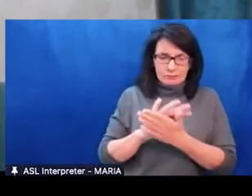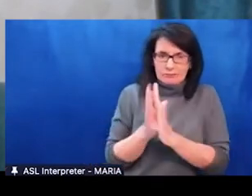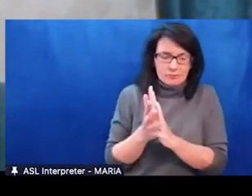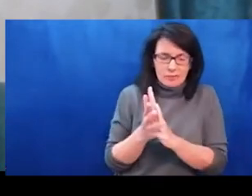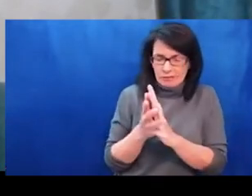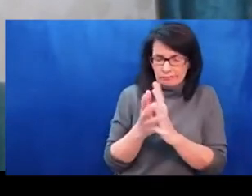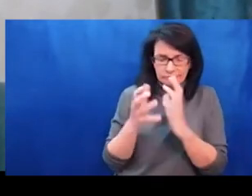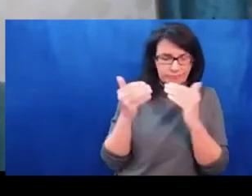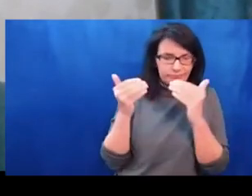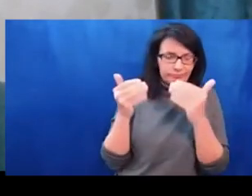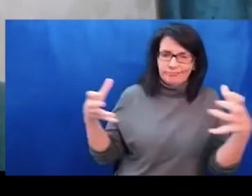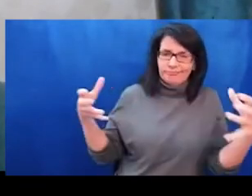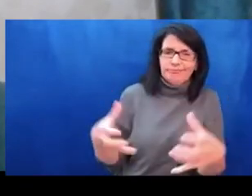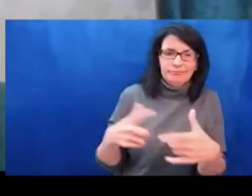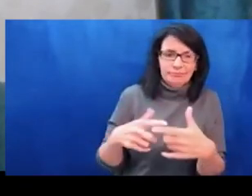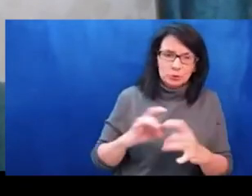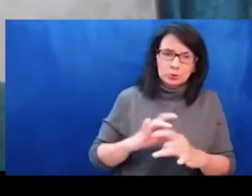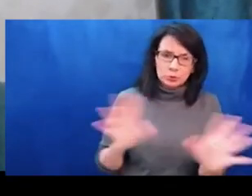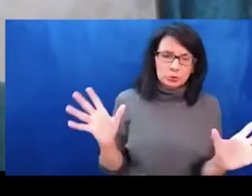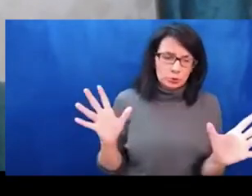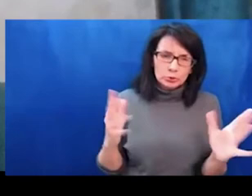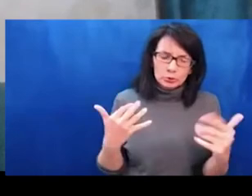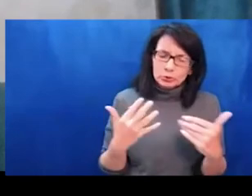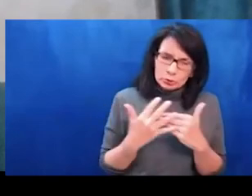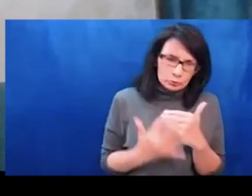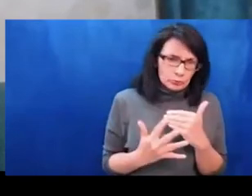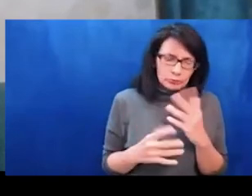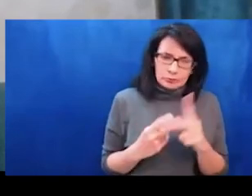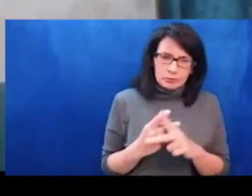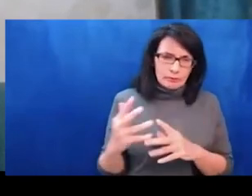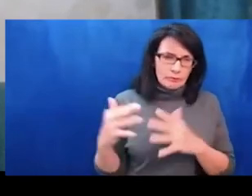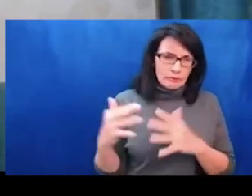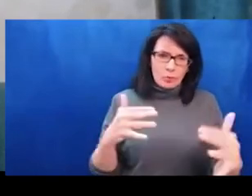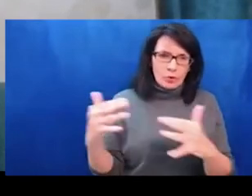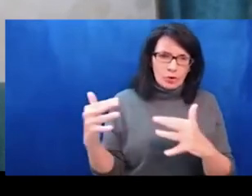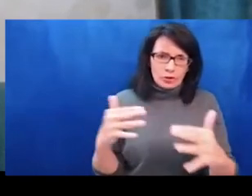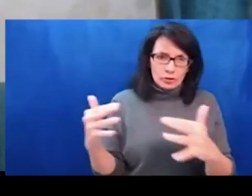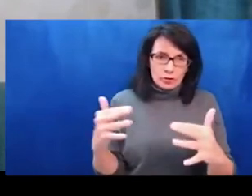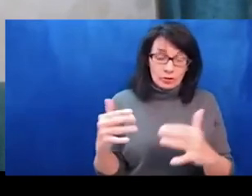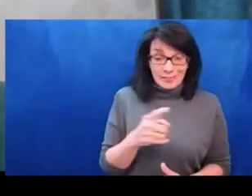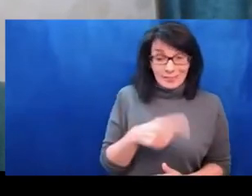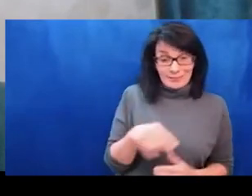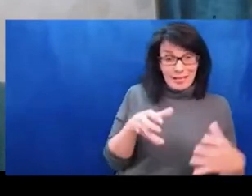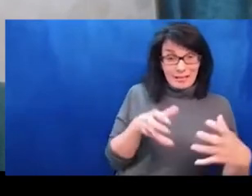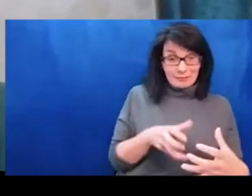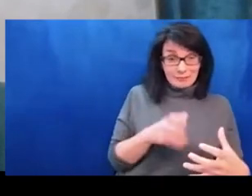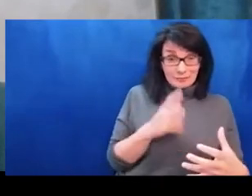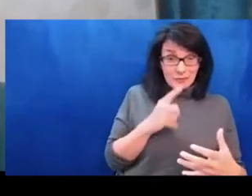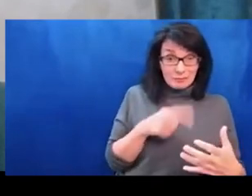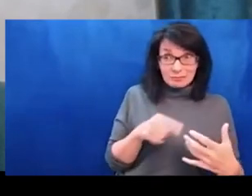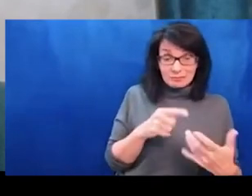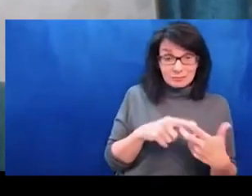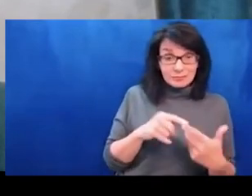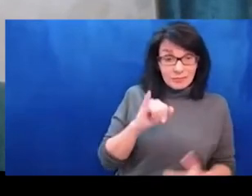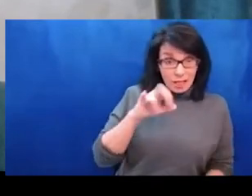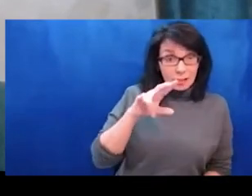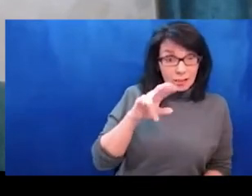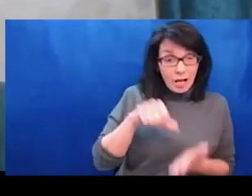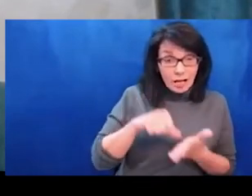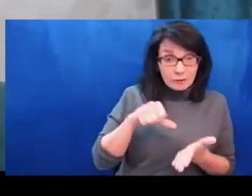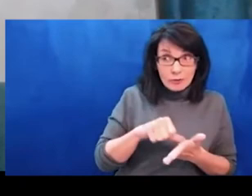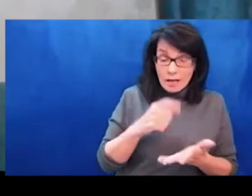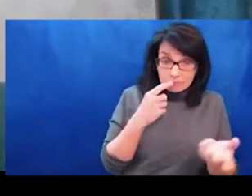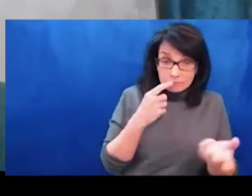the peaceful movement with a brutal crackdown. And for that, Assad employed not just the police and the secret police and